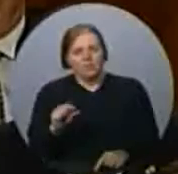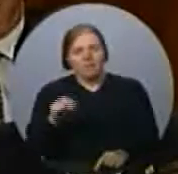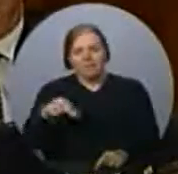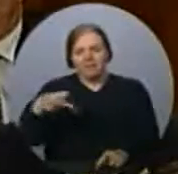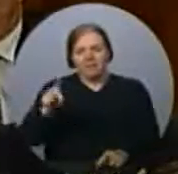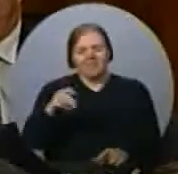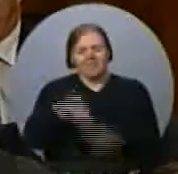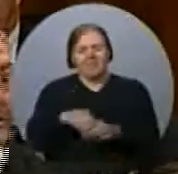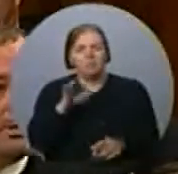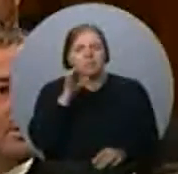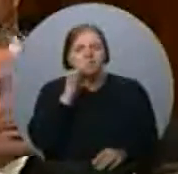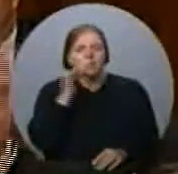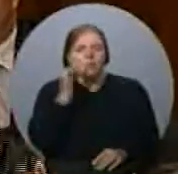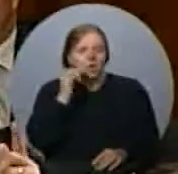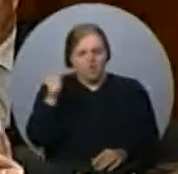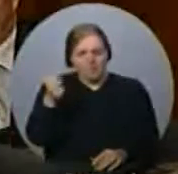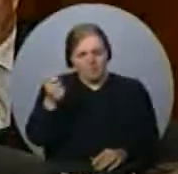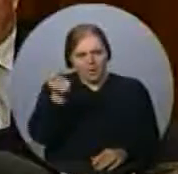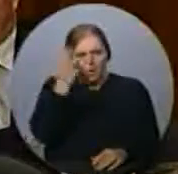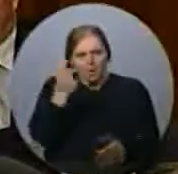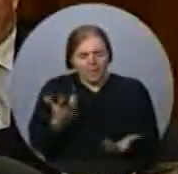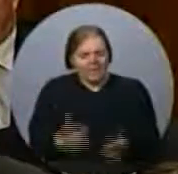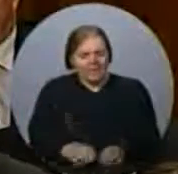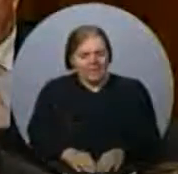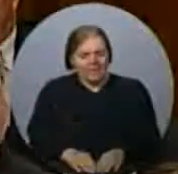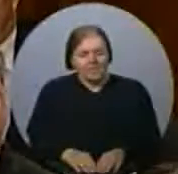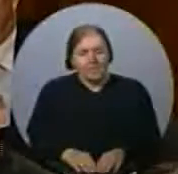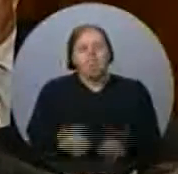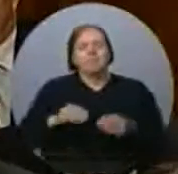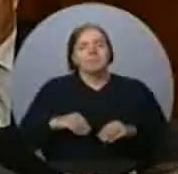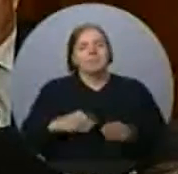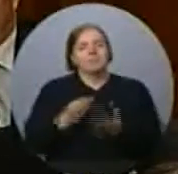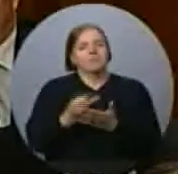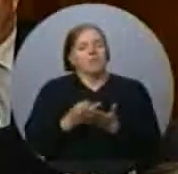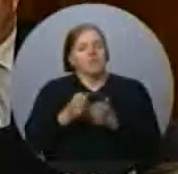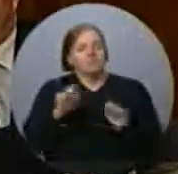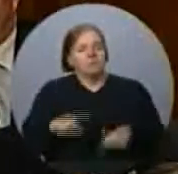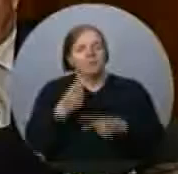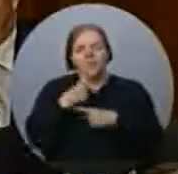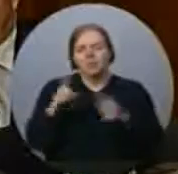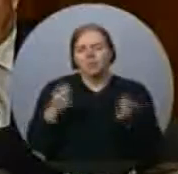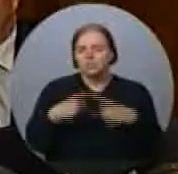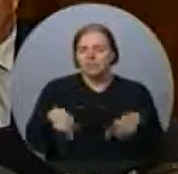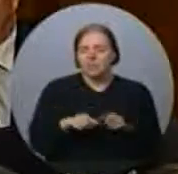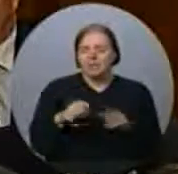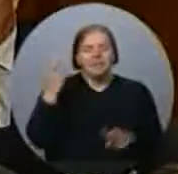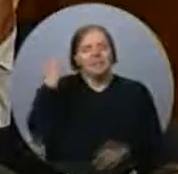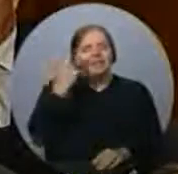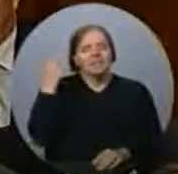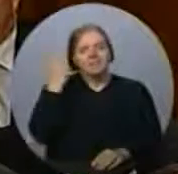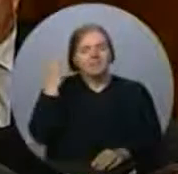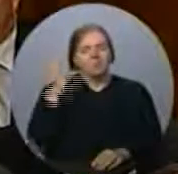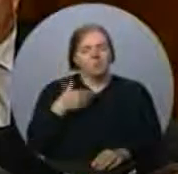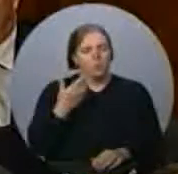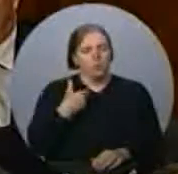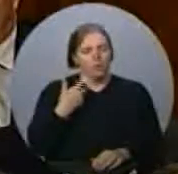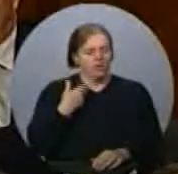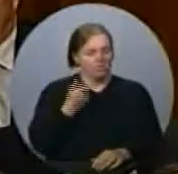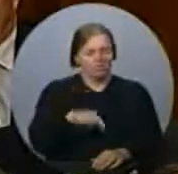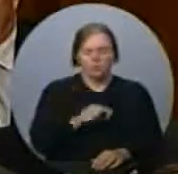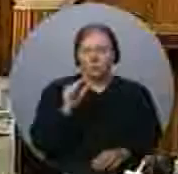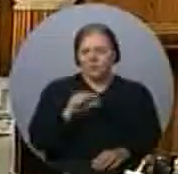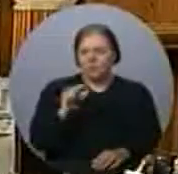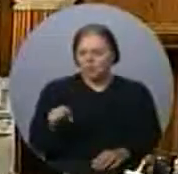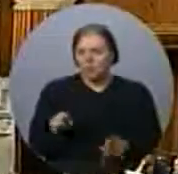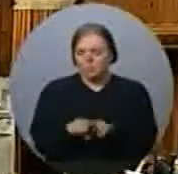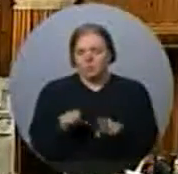understands that. So can the Minister of State for Finance inform the House why the government and the NDP